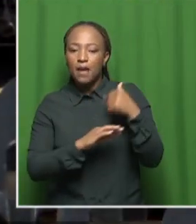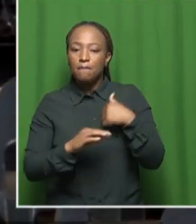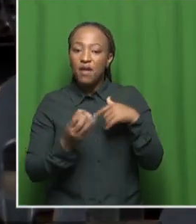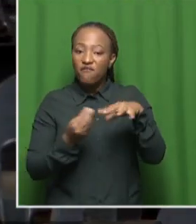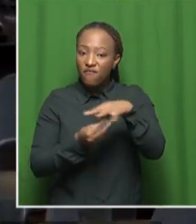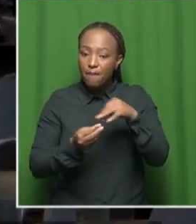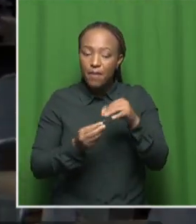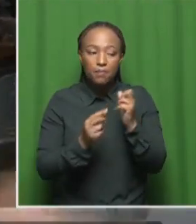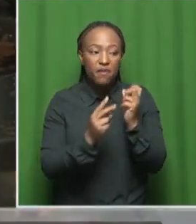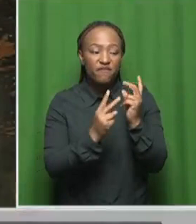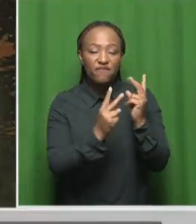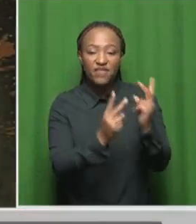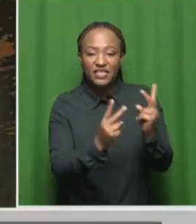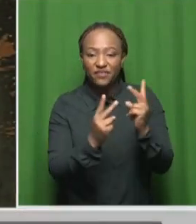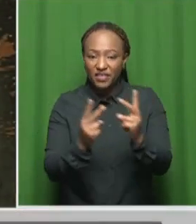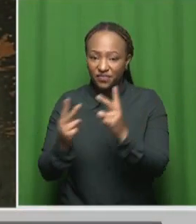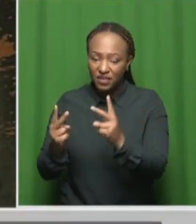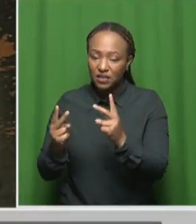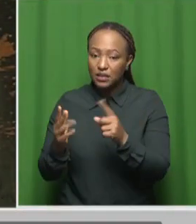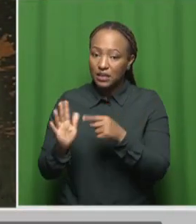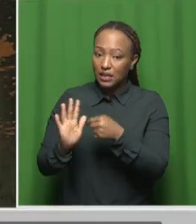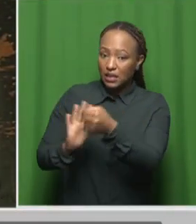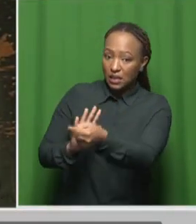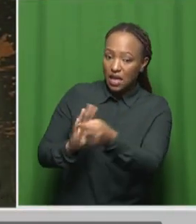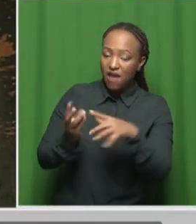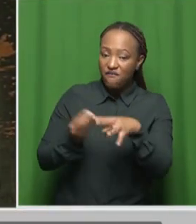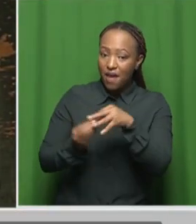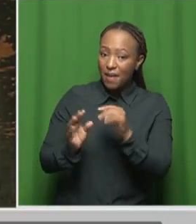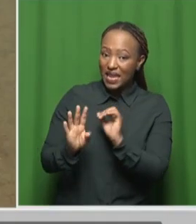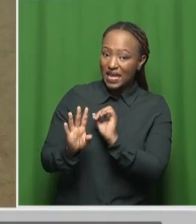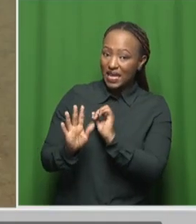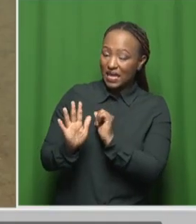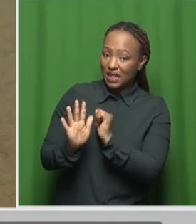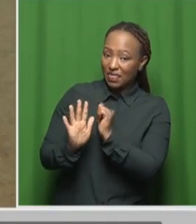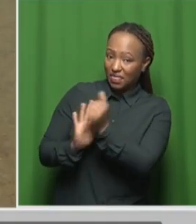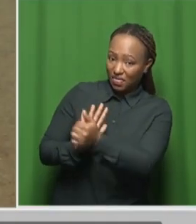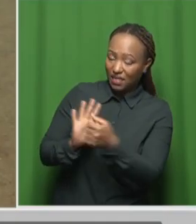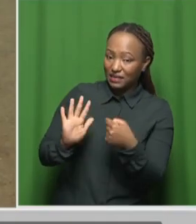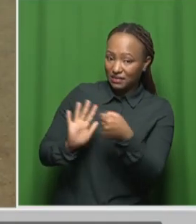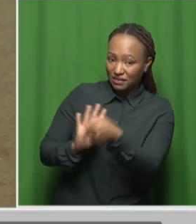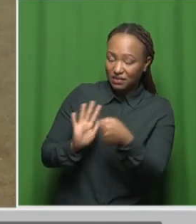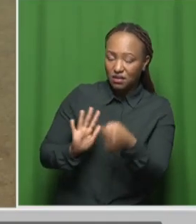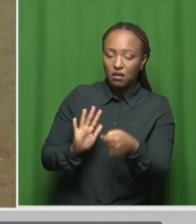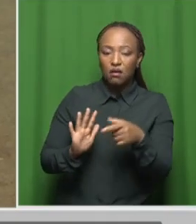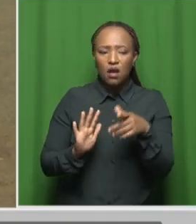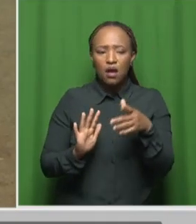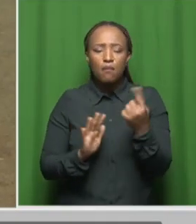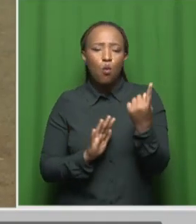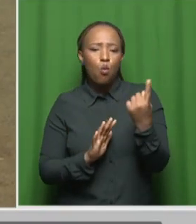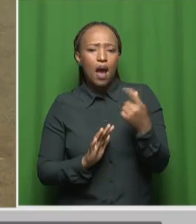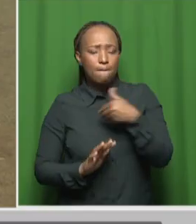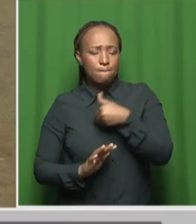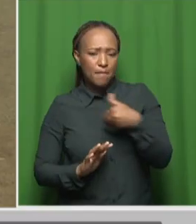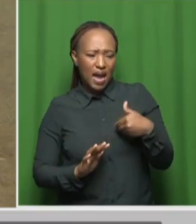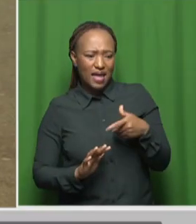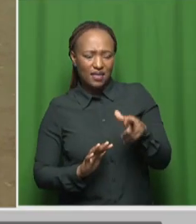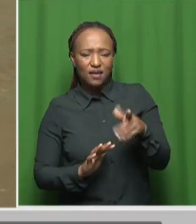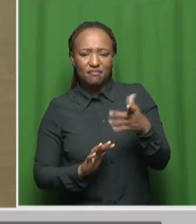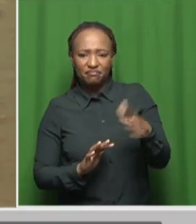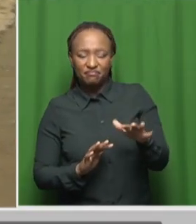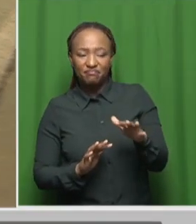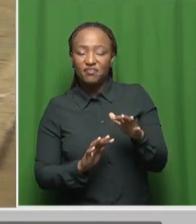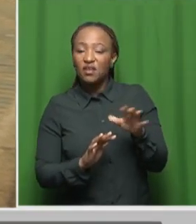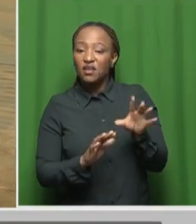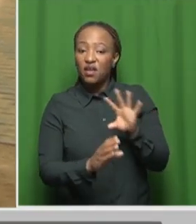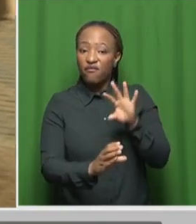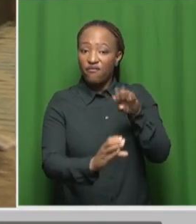of the children over the week, along the week, I was speaking to one of the mothers who are affected